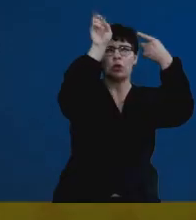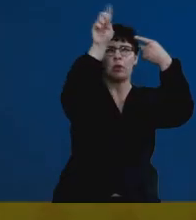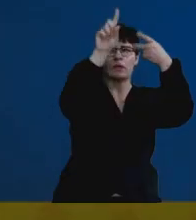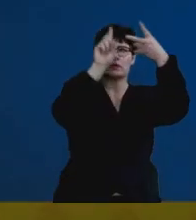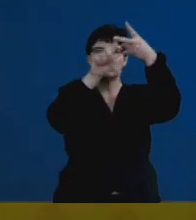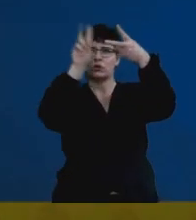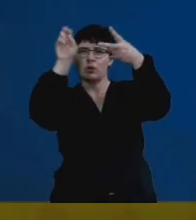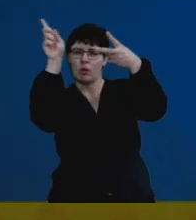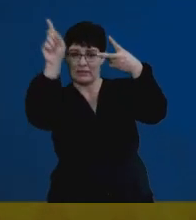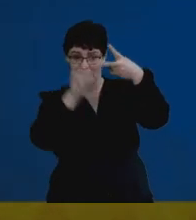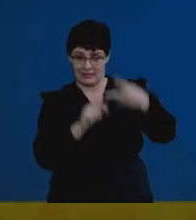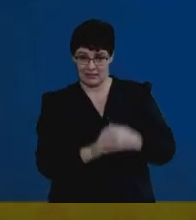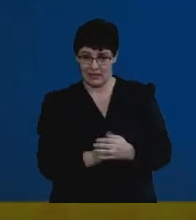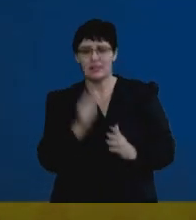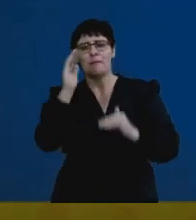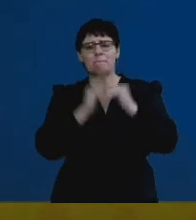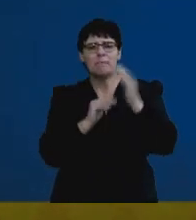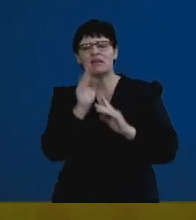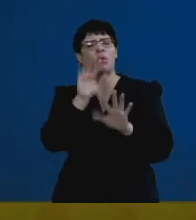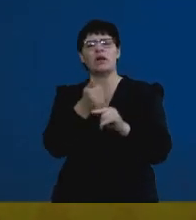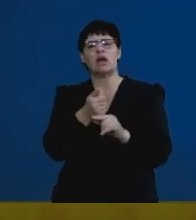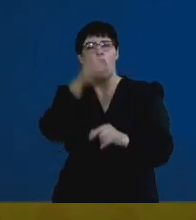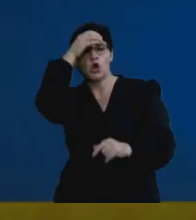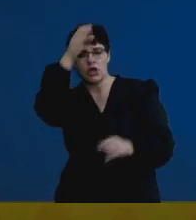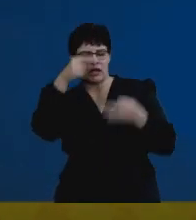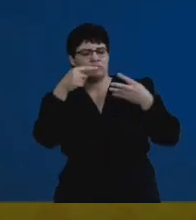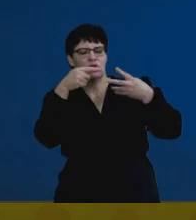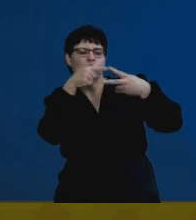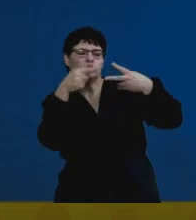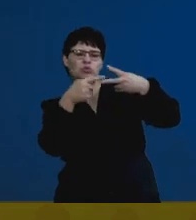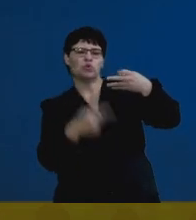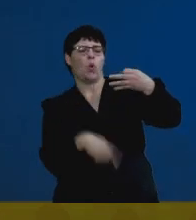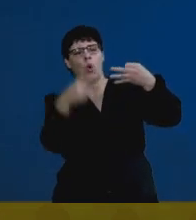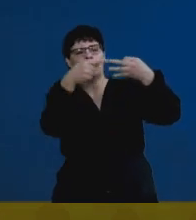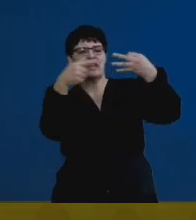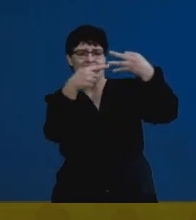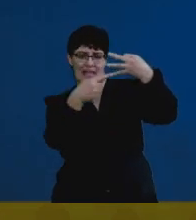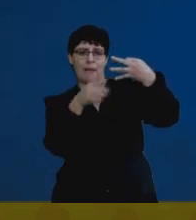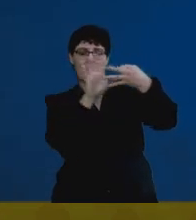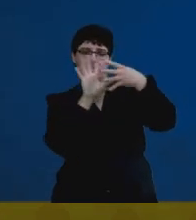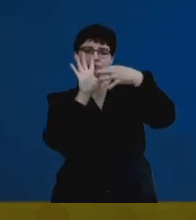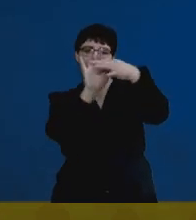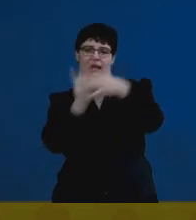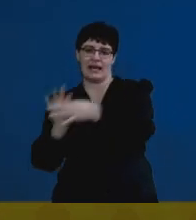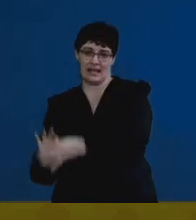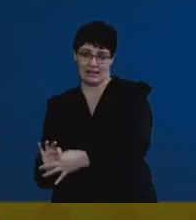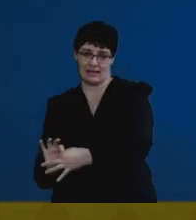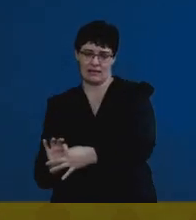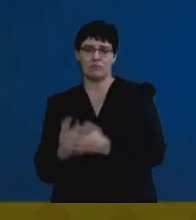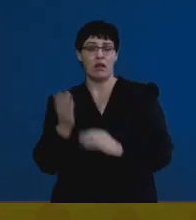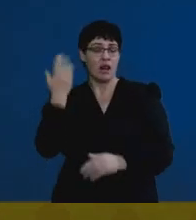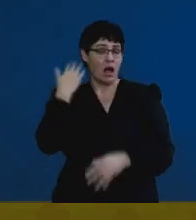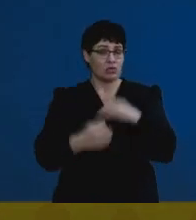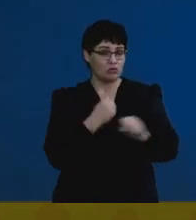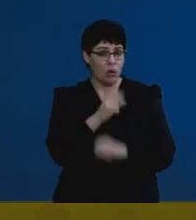often a build-up of two or three concepts that the examiner wants you to link together. And we've seen this last year